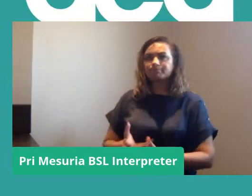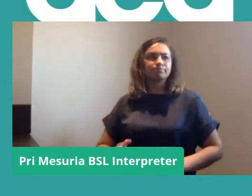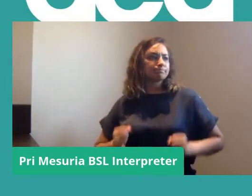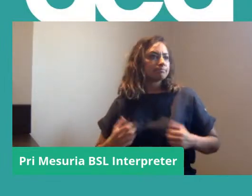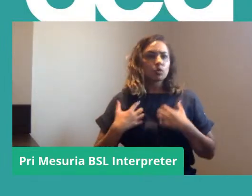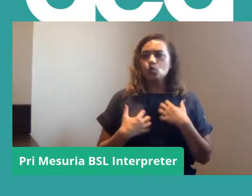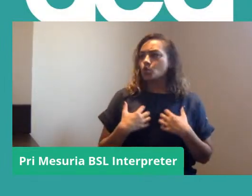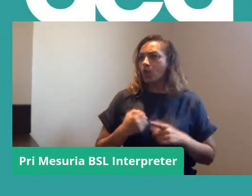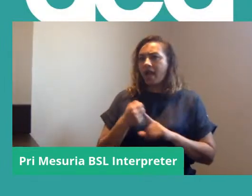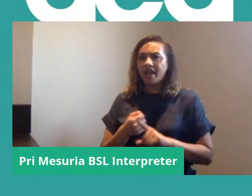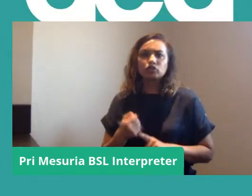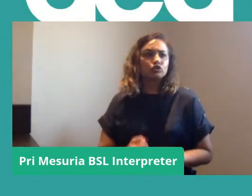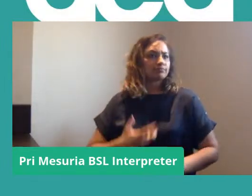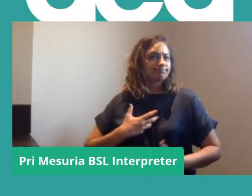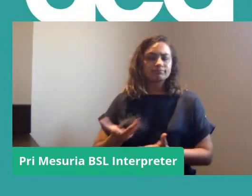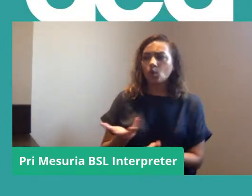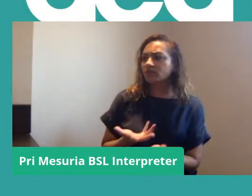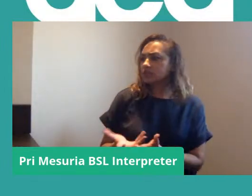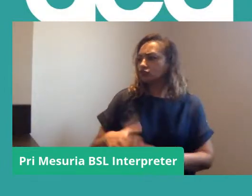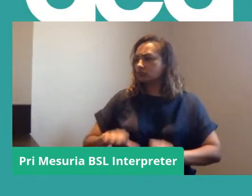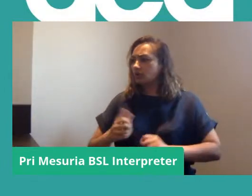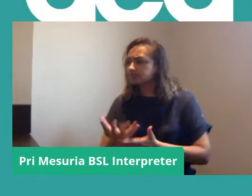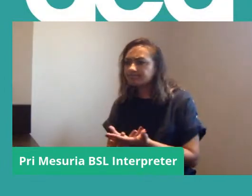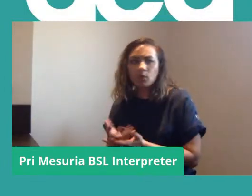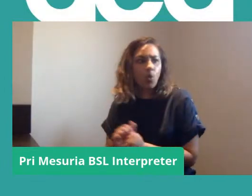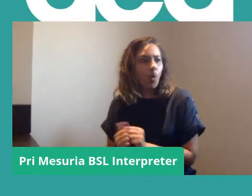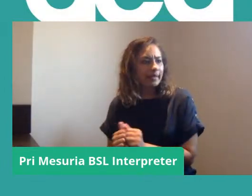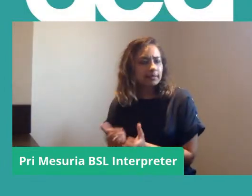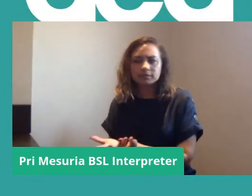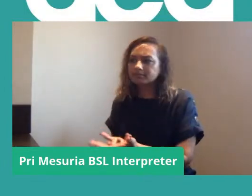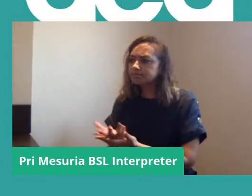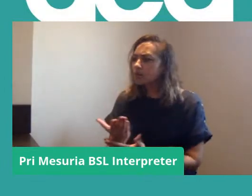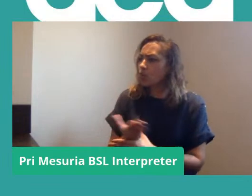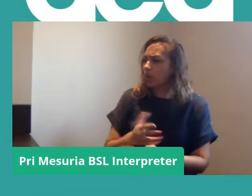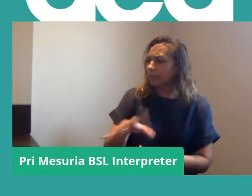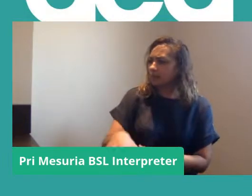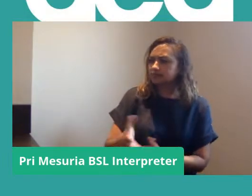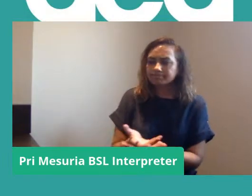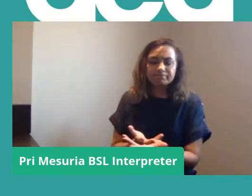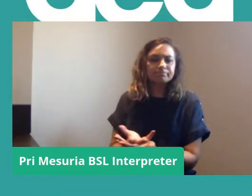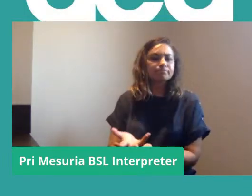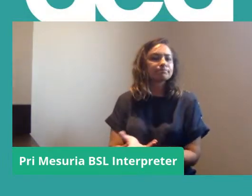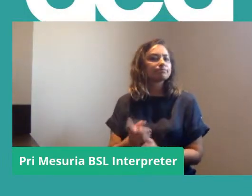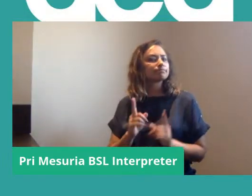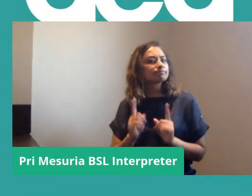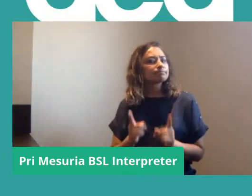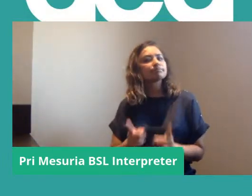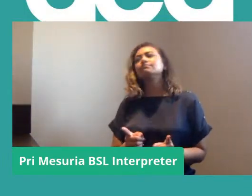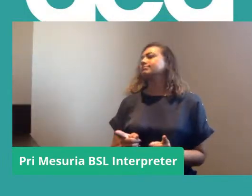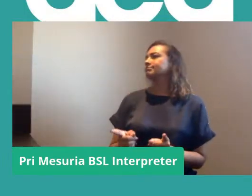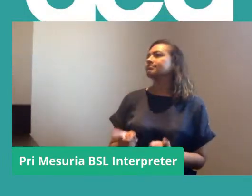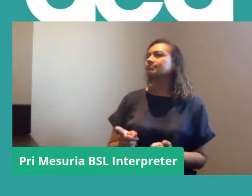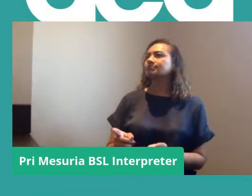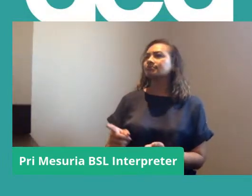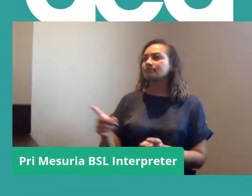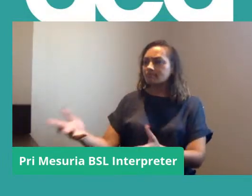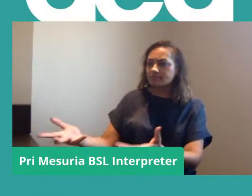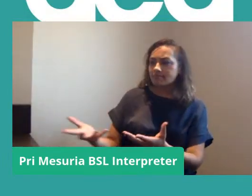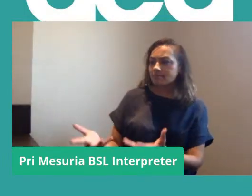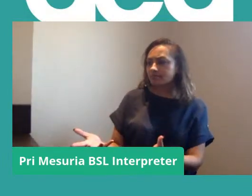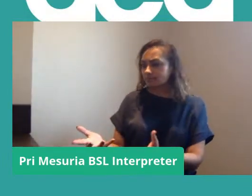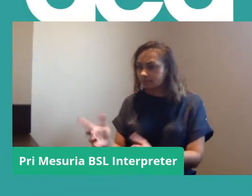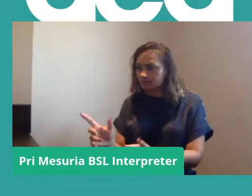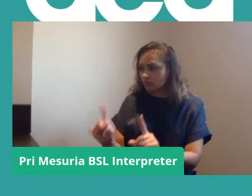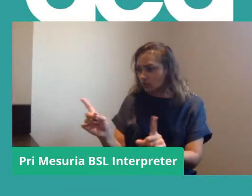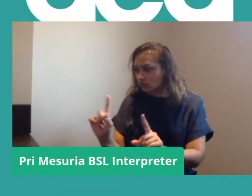taking action or up for having conversation with their colleagues in the workplace and I think really to really centre them in